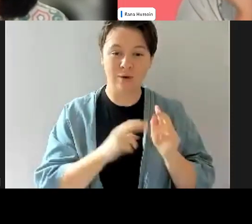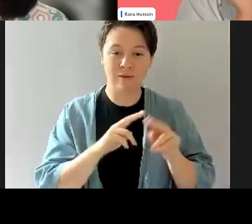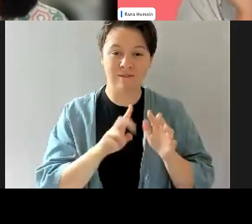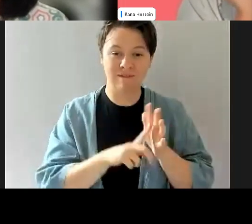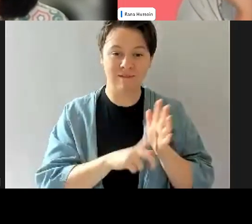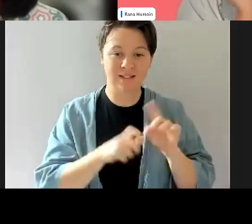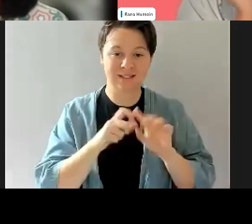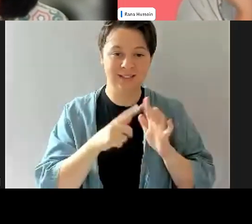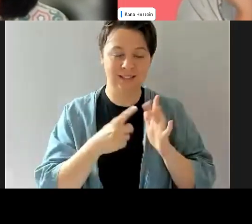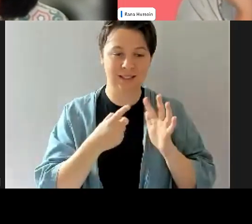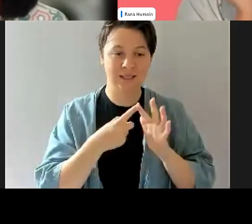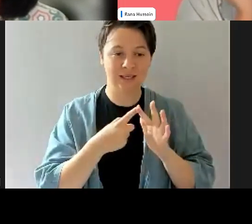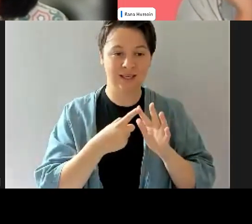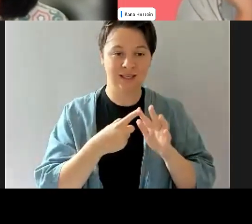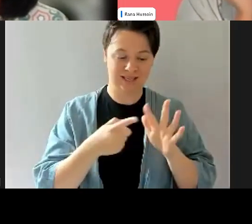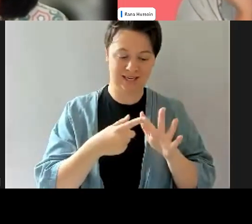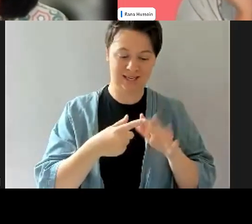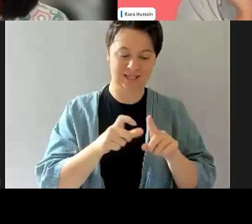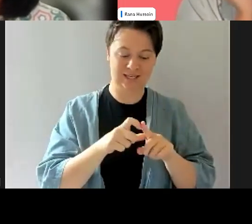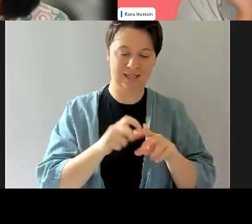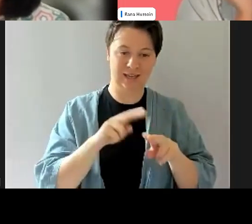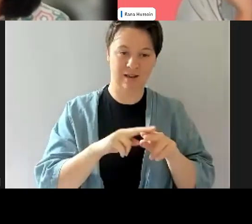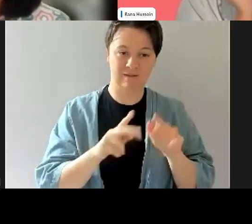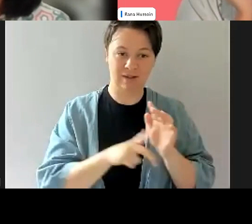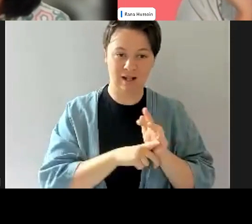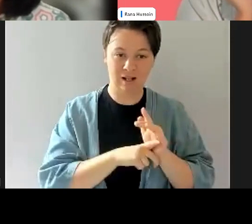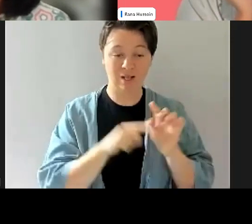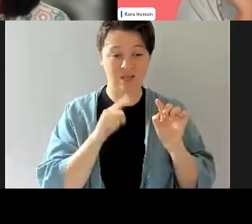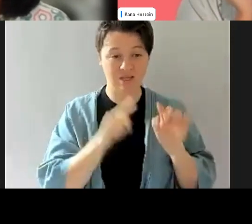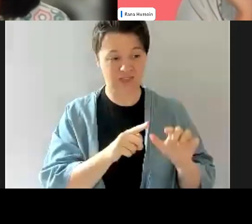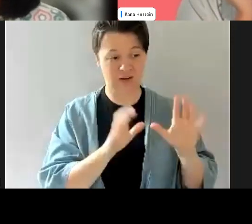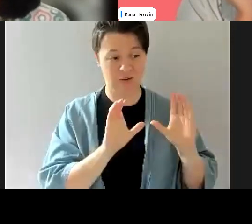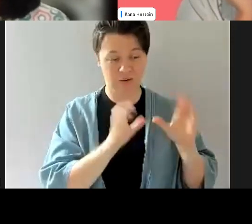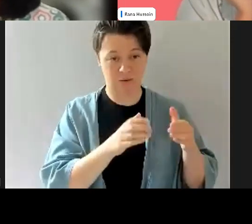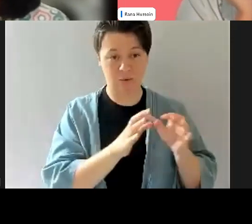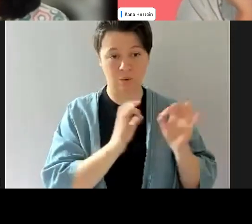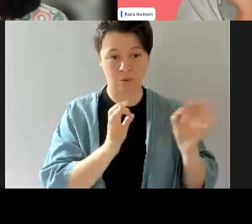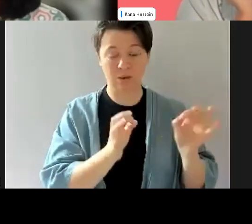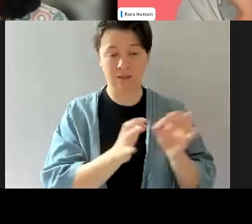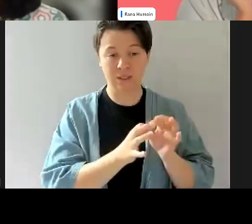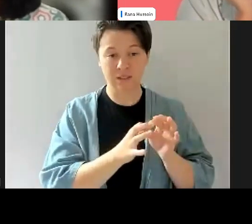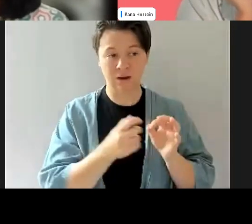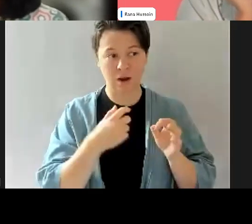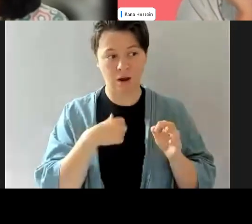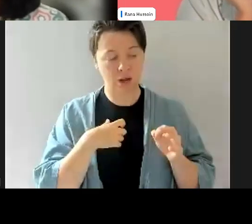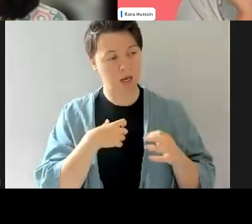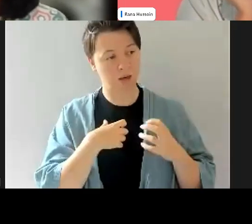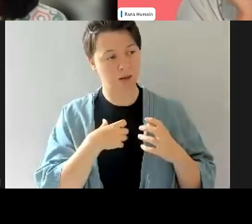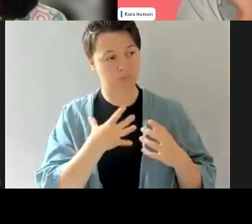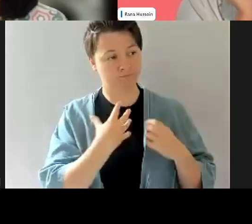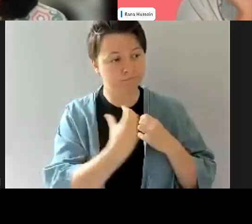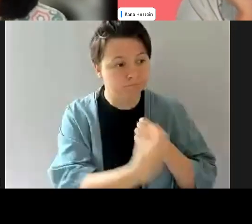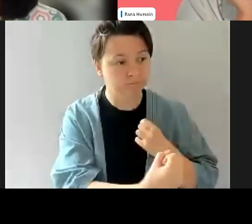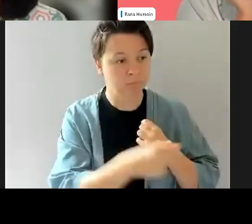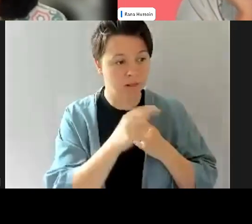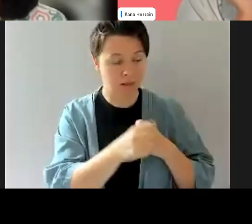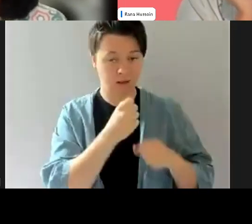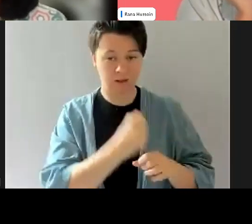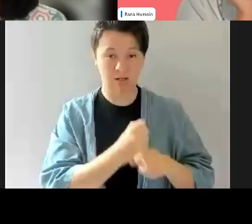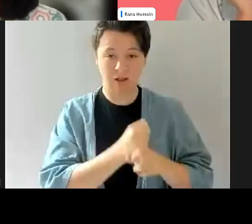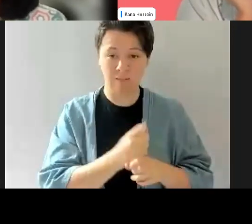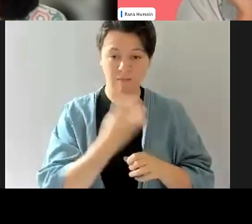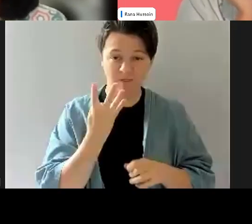EDFL here in Narm. But I think something that attracted me to their club, this was nearly three or four years, four or five years ago, maybe,